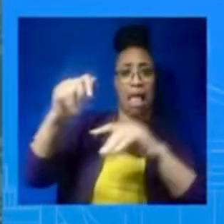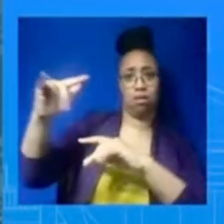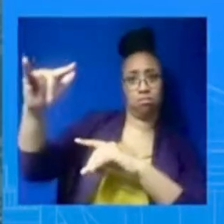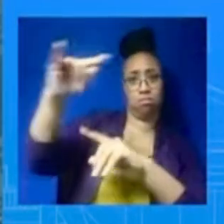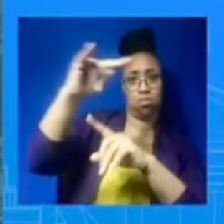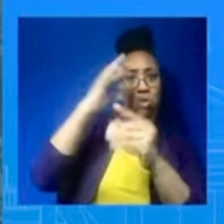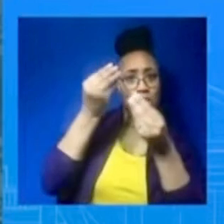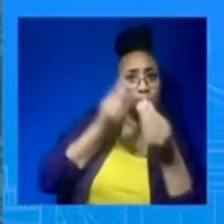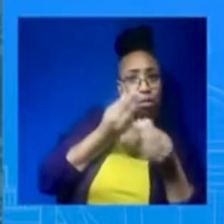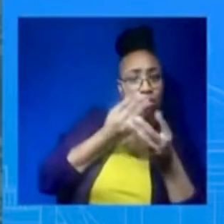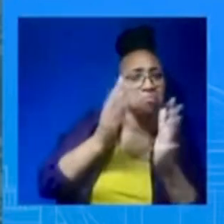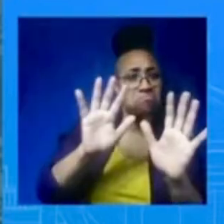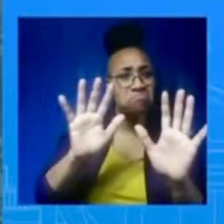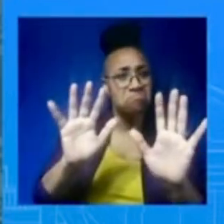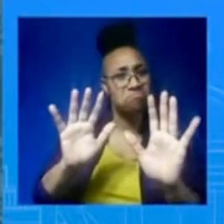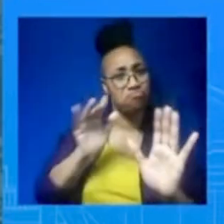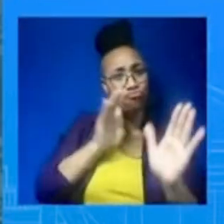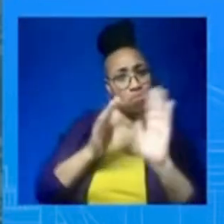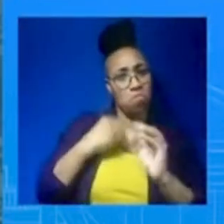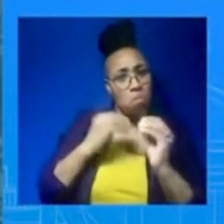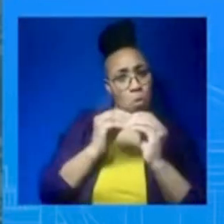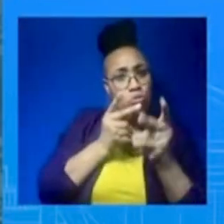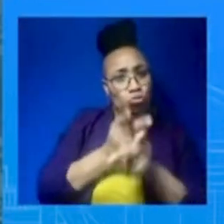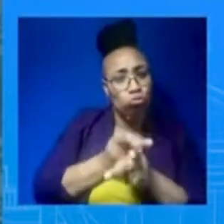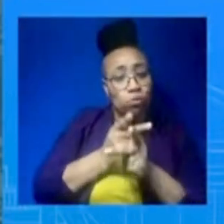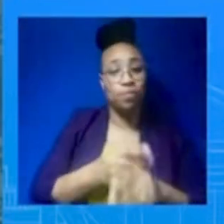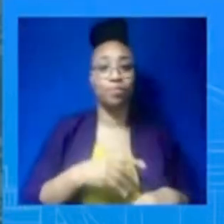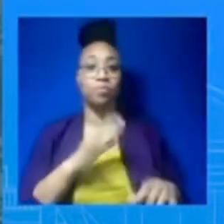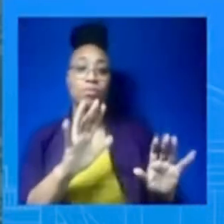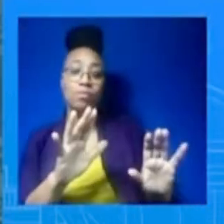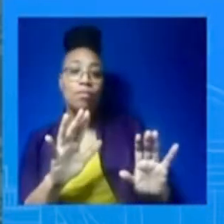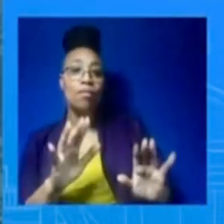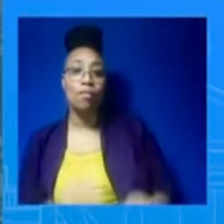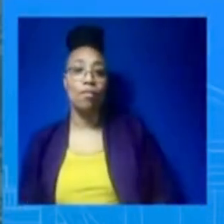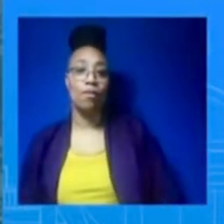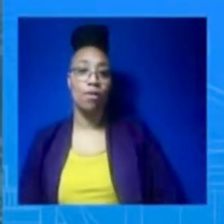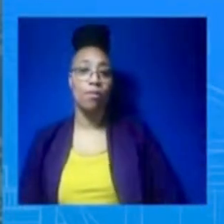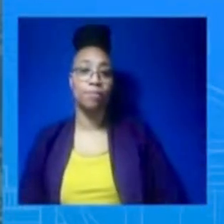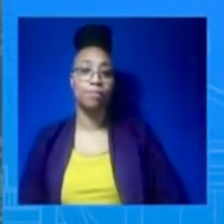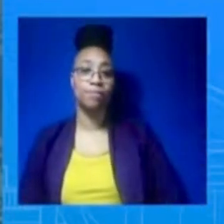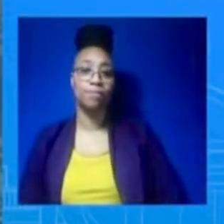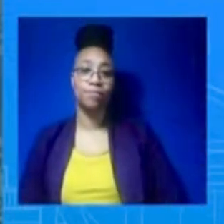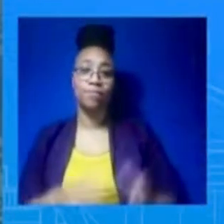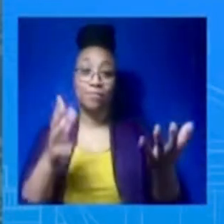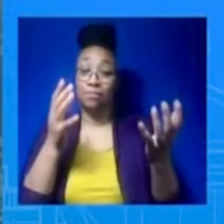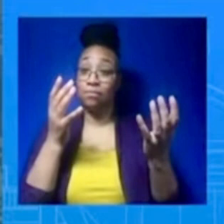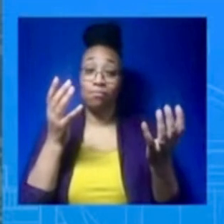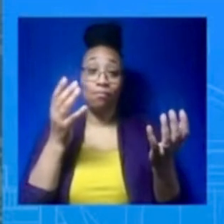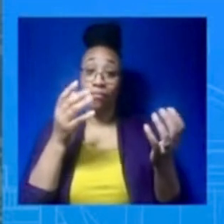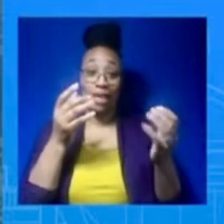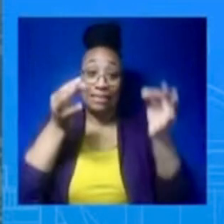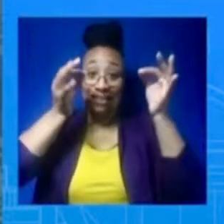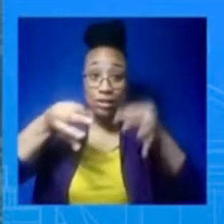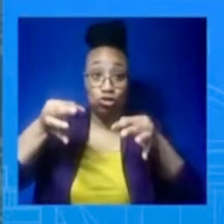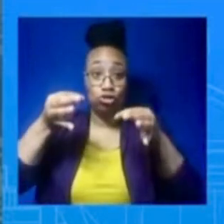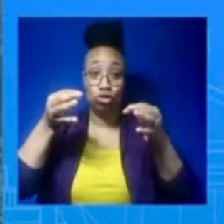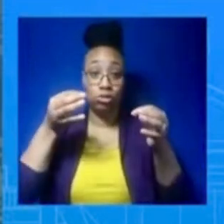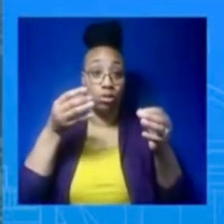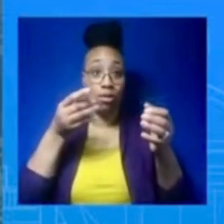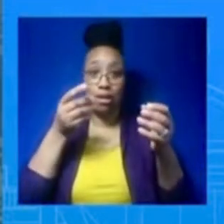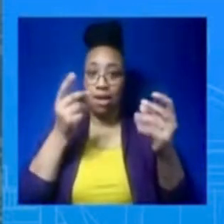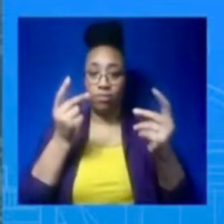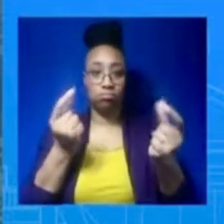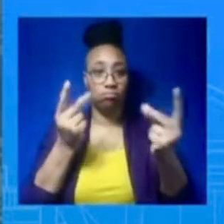making decisions as Commander-in-Chief. Of course, the most core principle of all is safety and security of the American people and our interests. So,